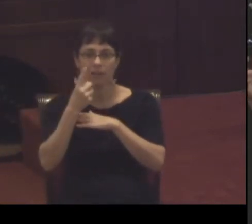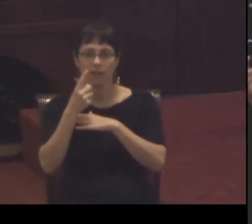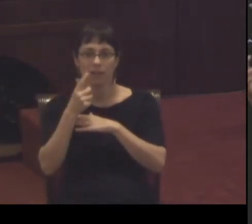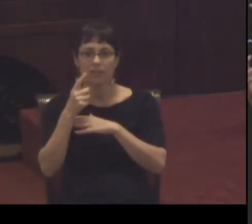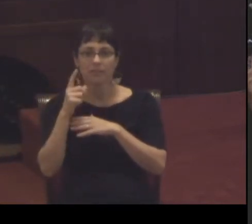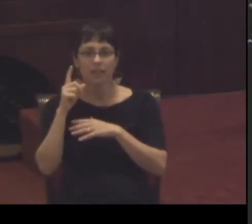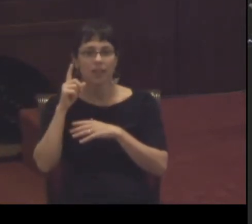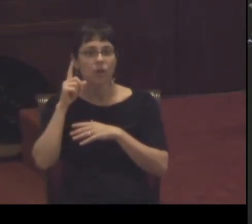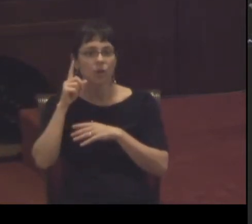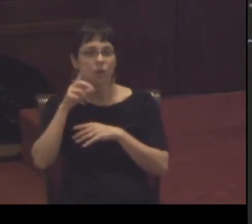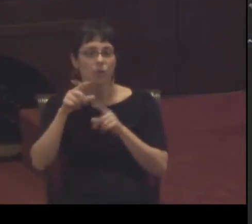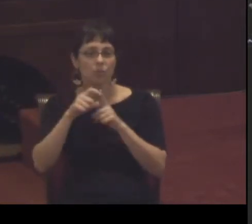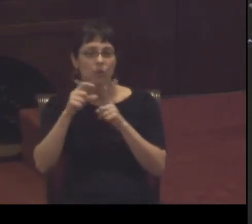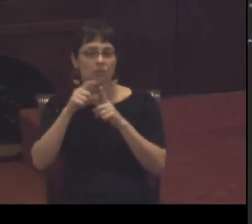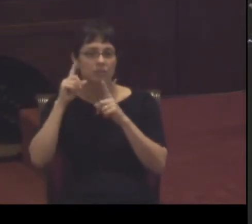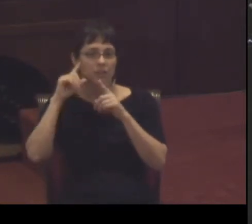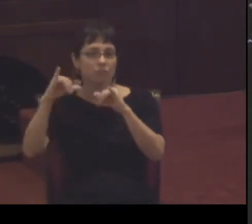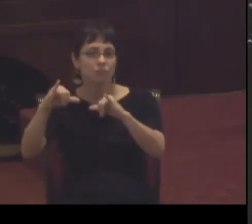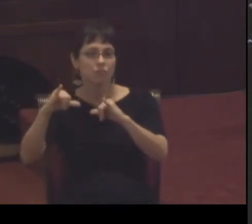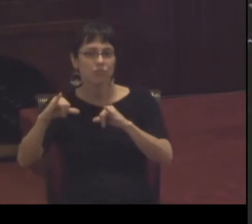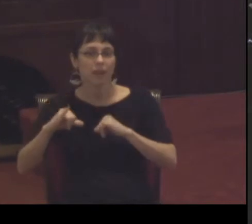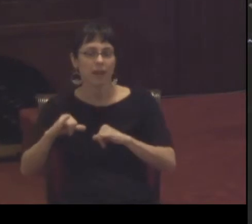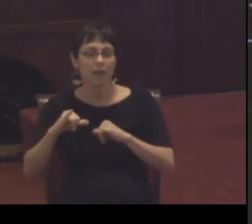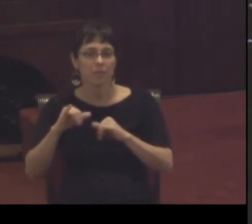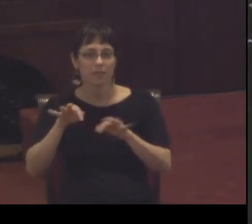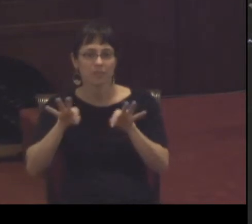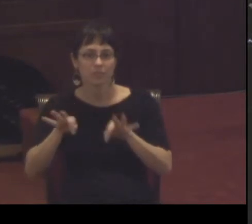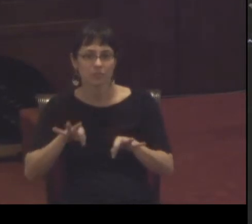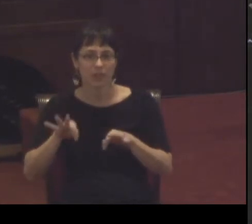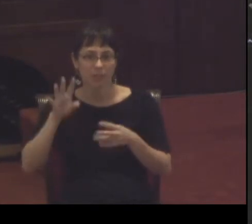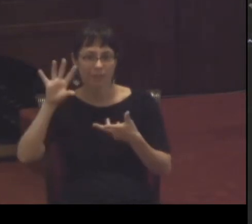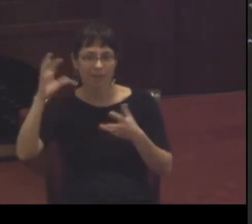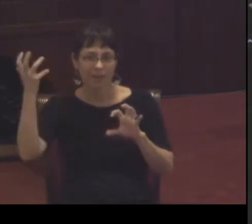words that describe chaos that you might be involved in